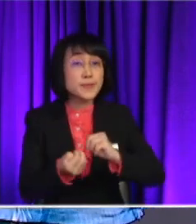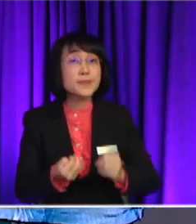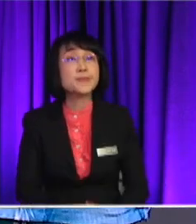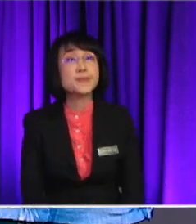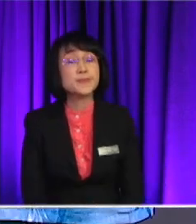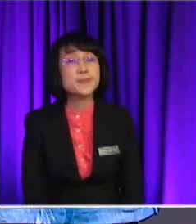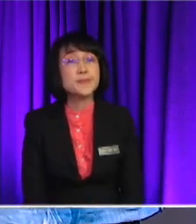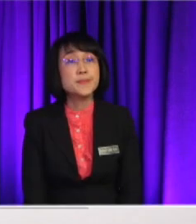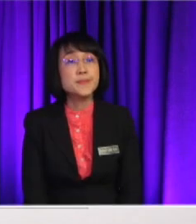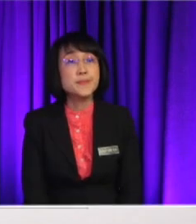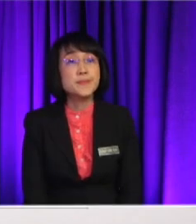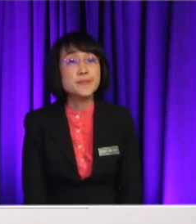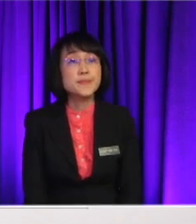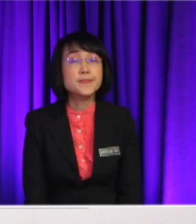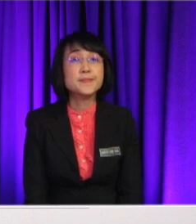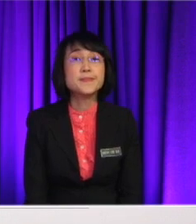Okay. Eileen.